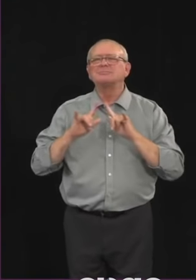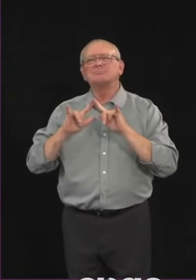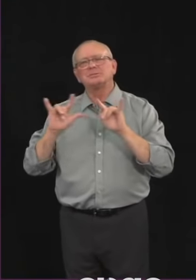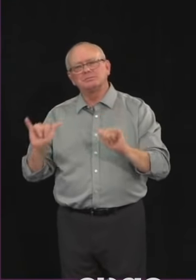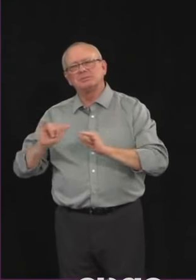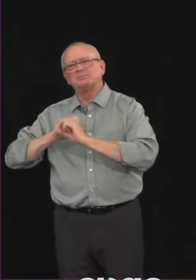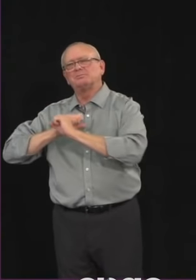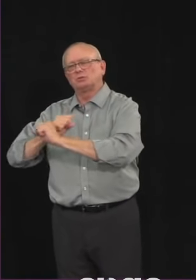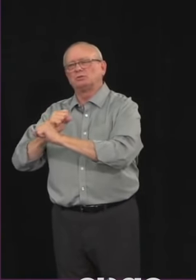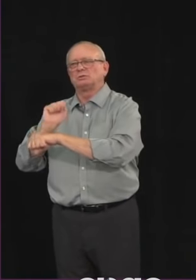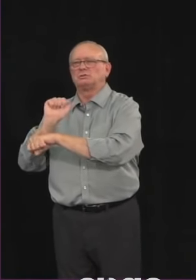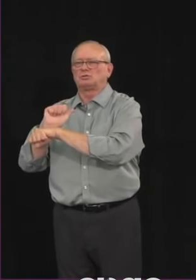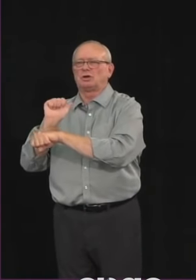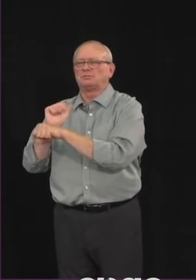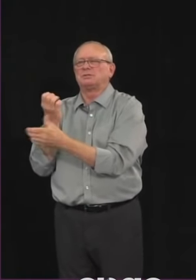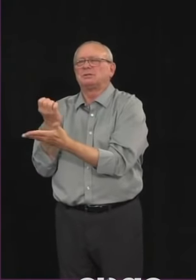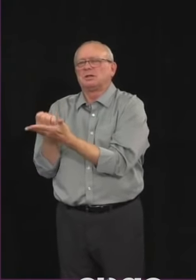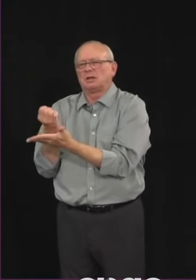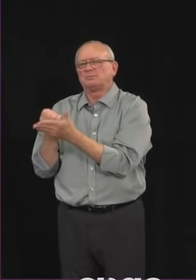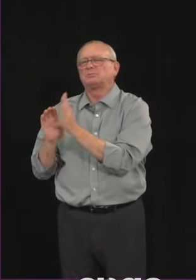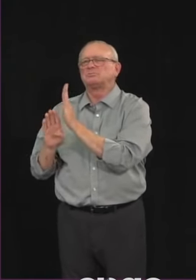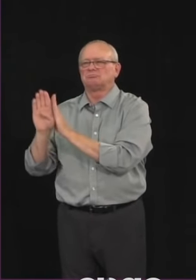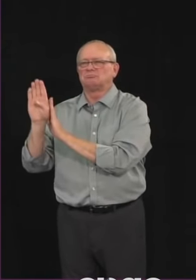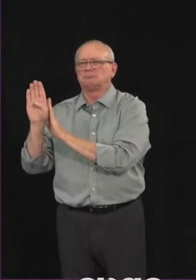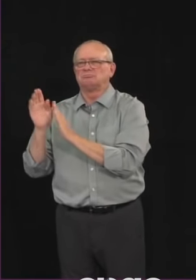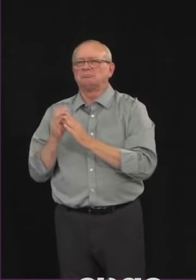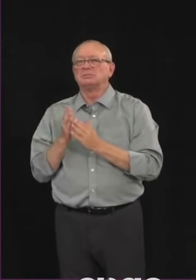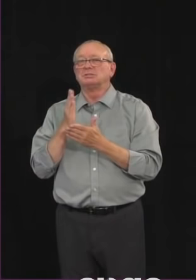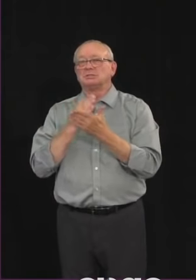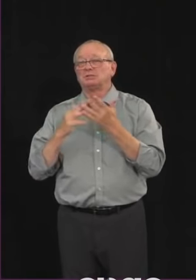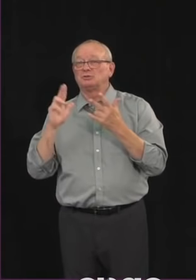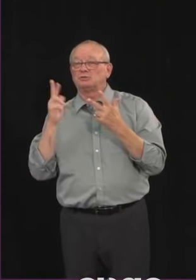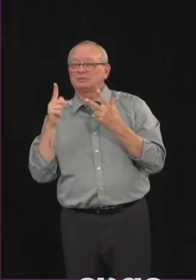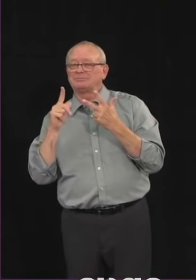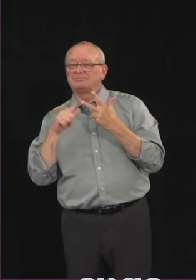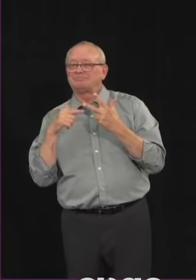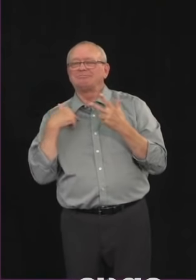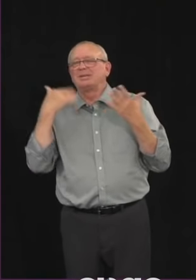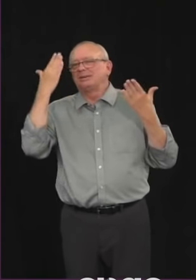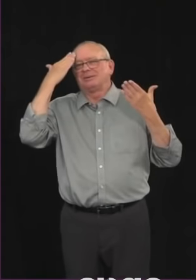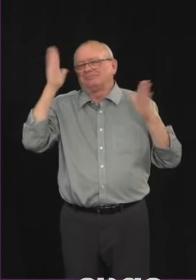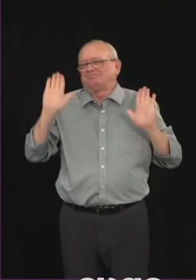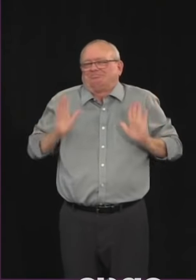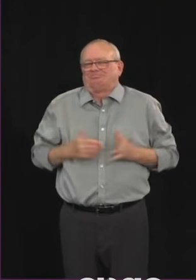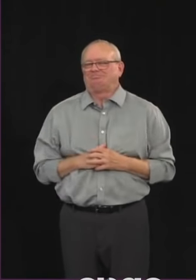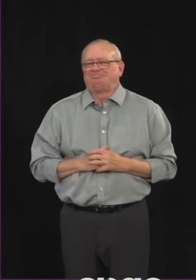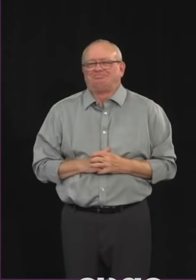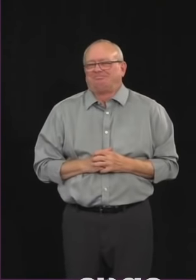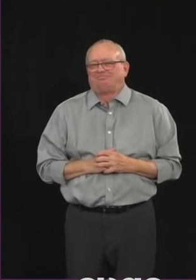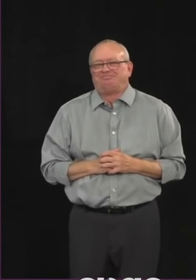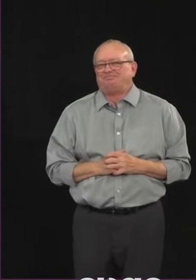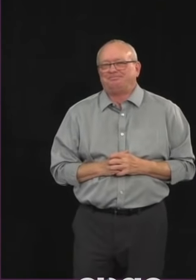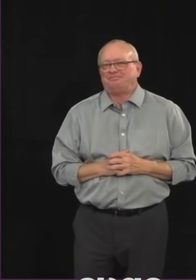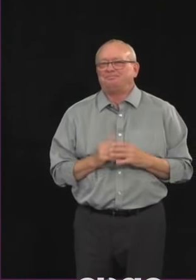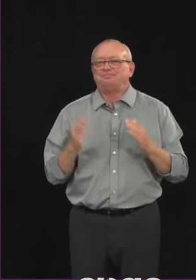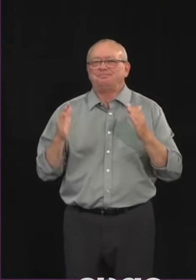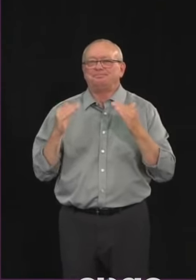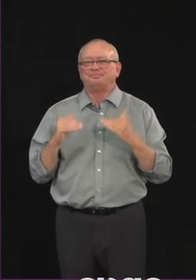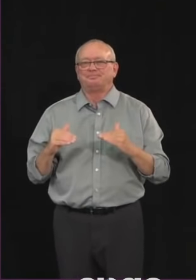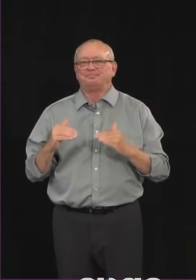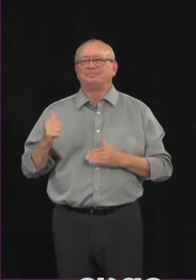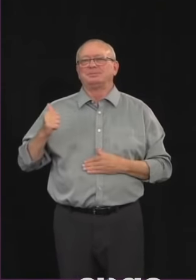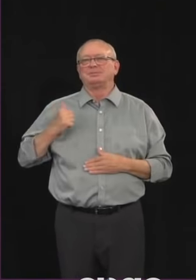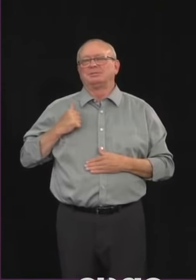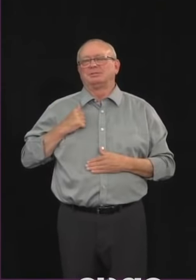relaunch. Operator, can you please put through the next caller? Lauren Krugel, Canadian Press. Uh, good